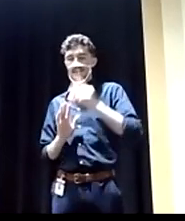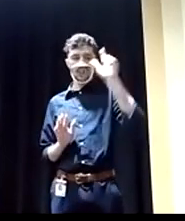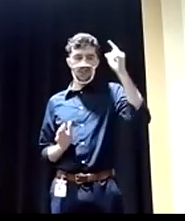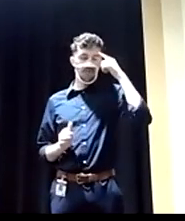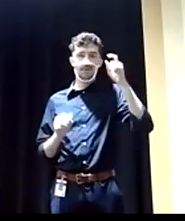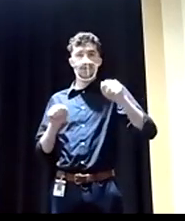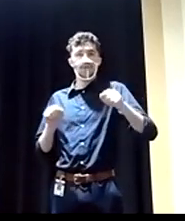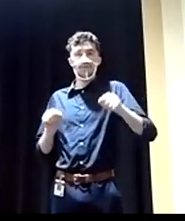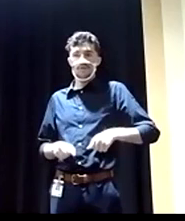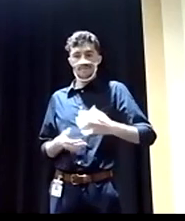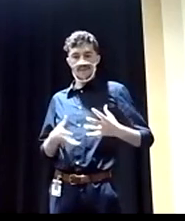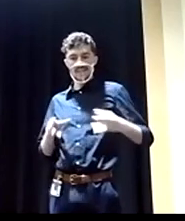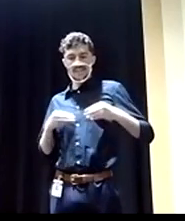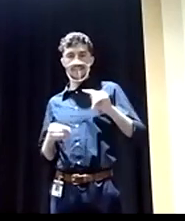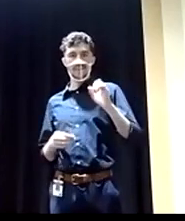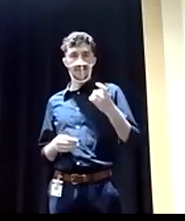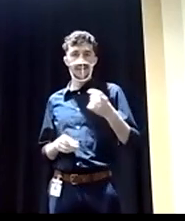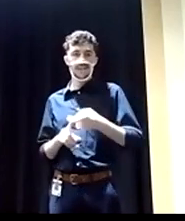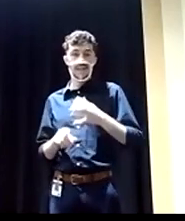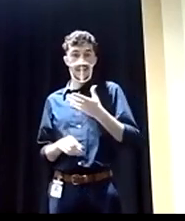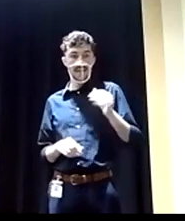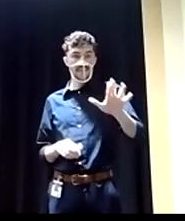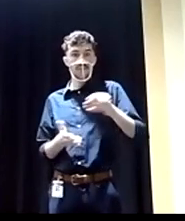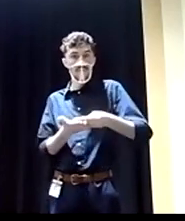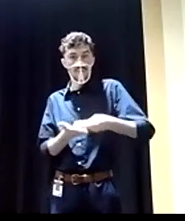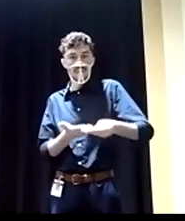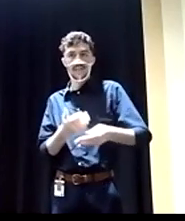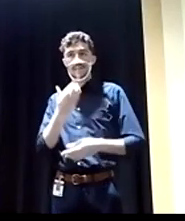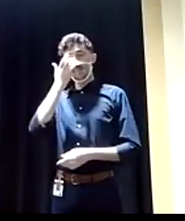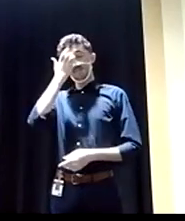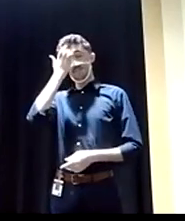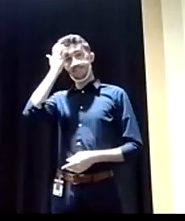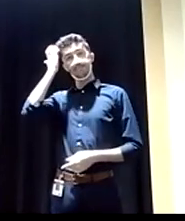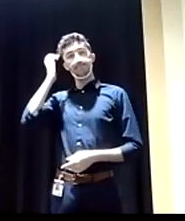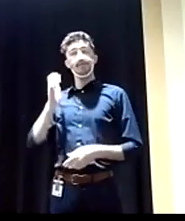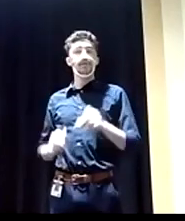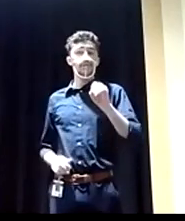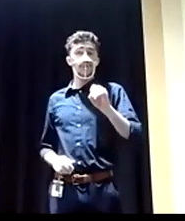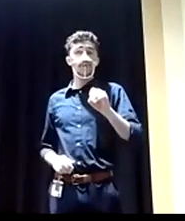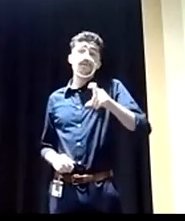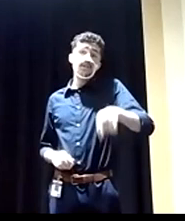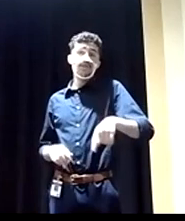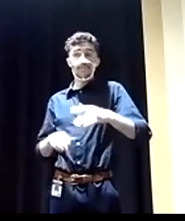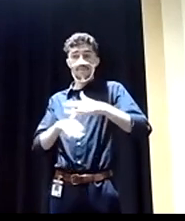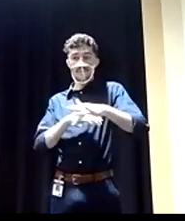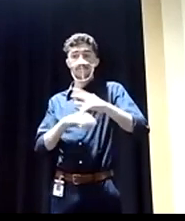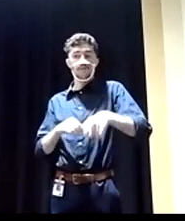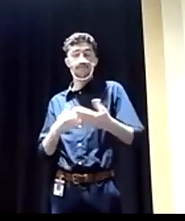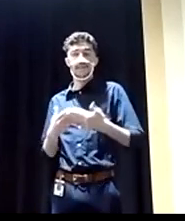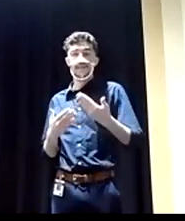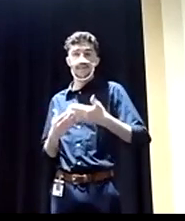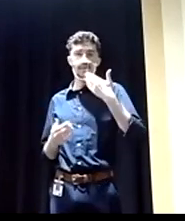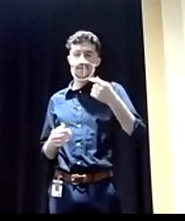revenue off their, their income and their purchases. So we should absolutely make it easier and a